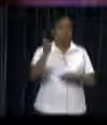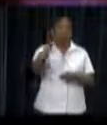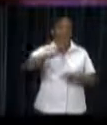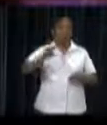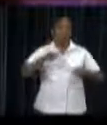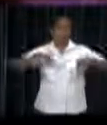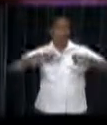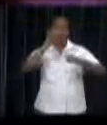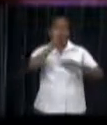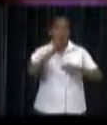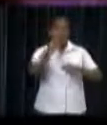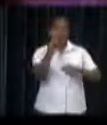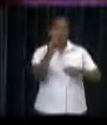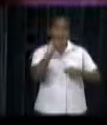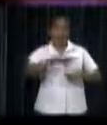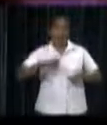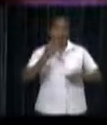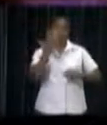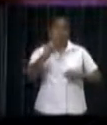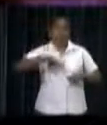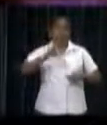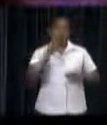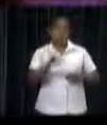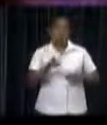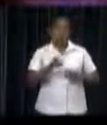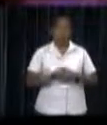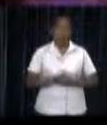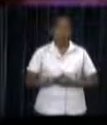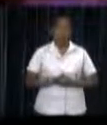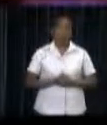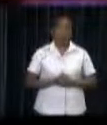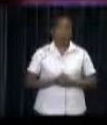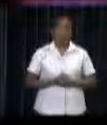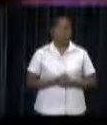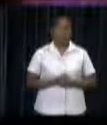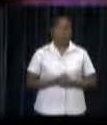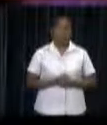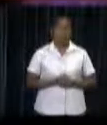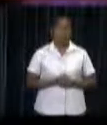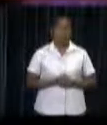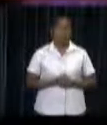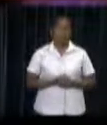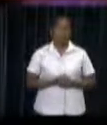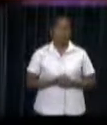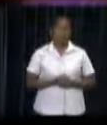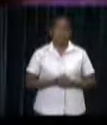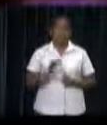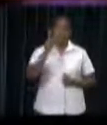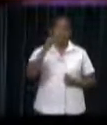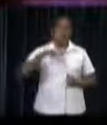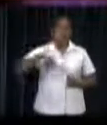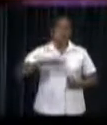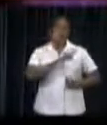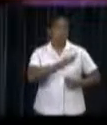Surinamma. The fund starts with an amount of $245,000 U.S. Kerstin will